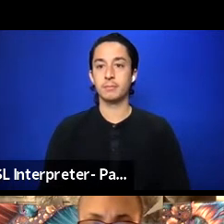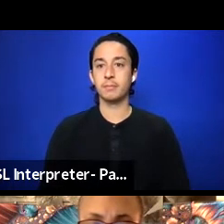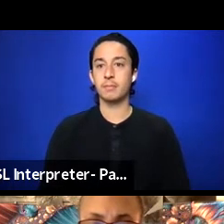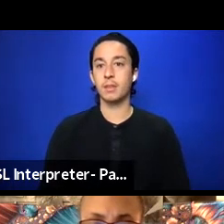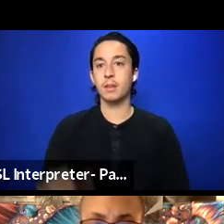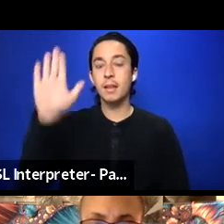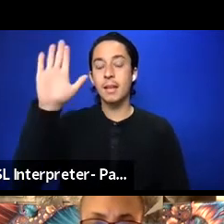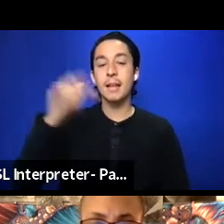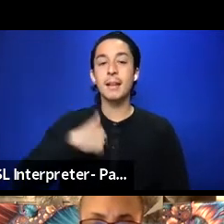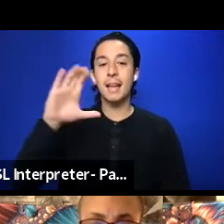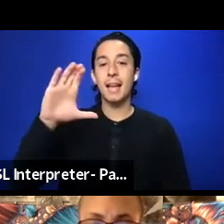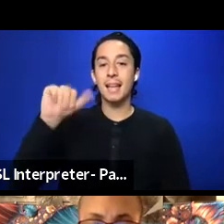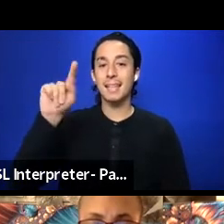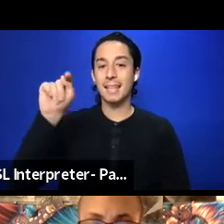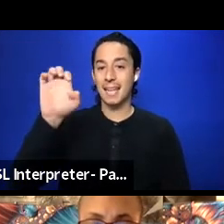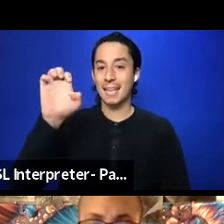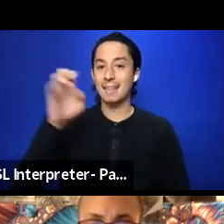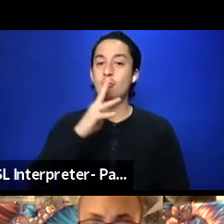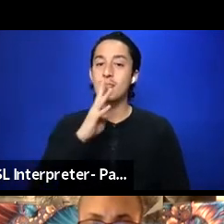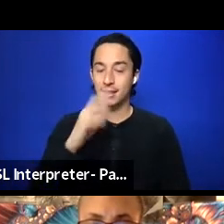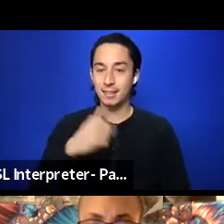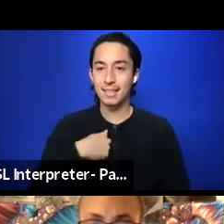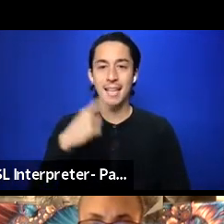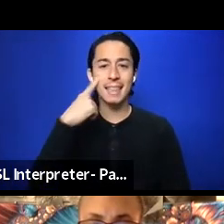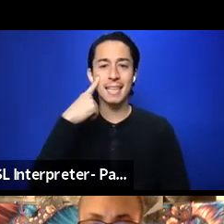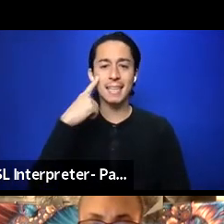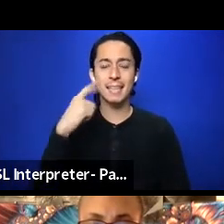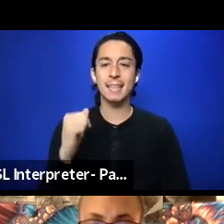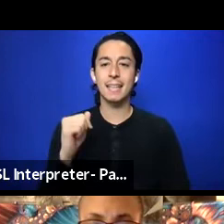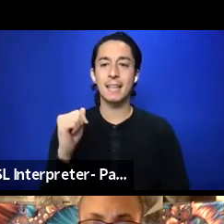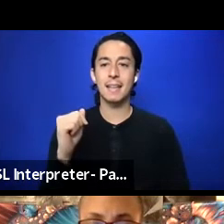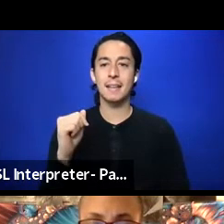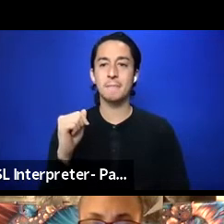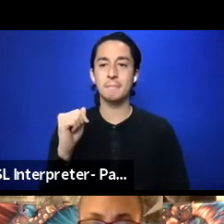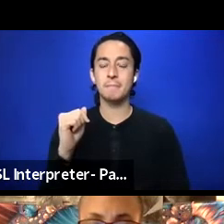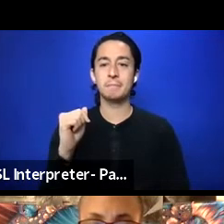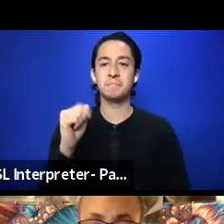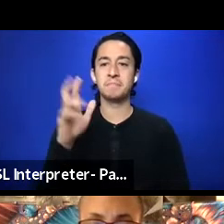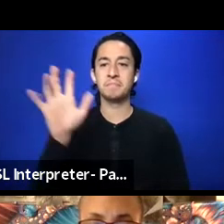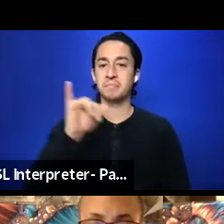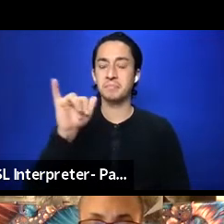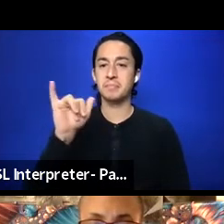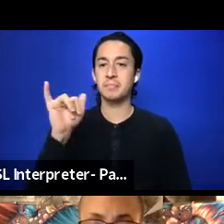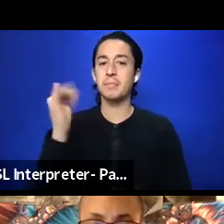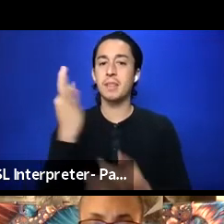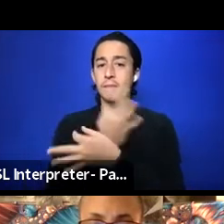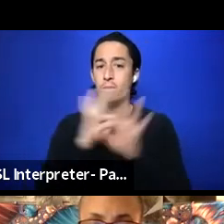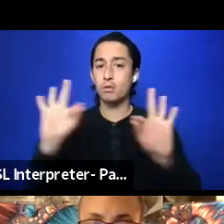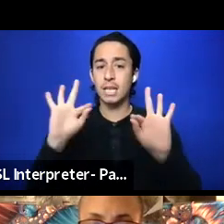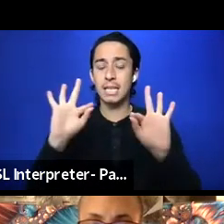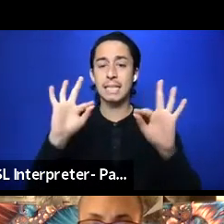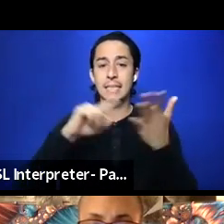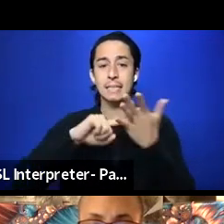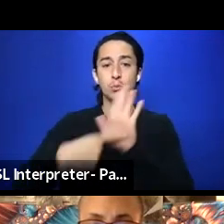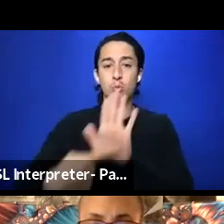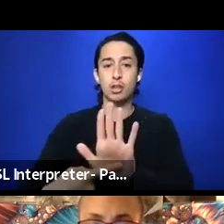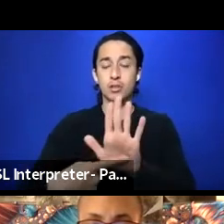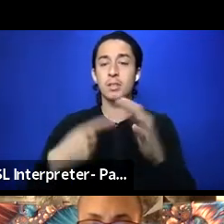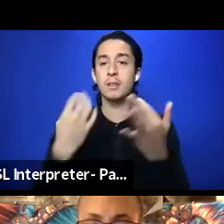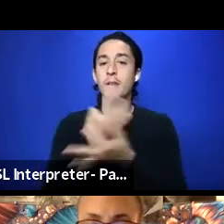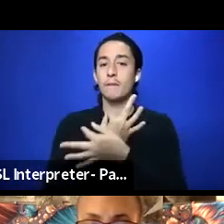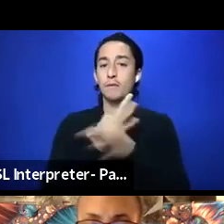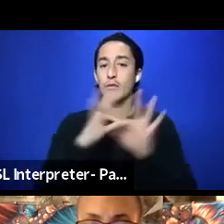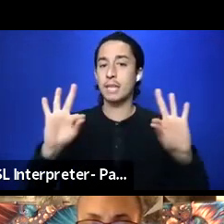Hi, I'm Kate. I think I'm like free expression, like free reaction to what